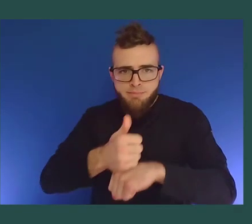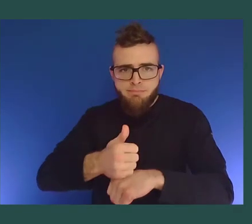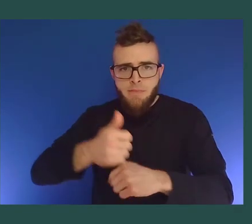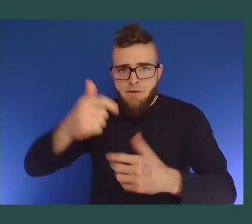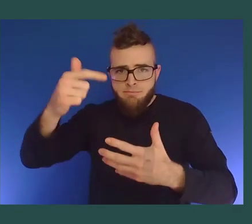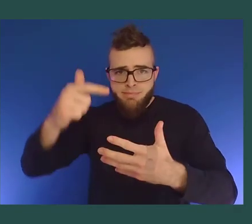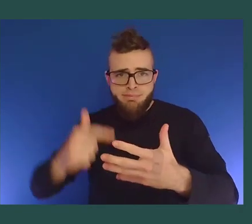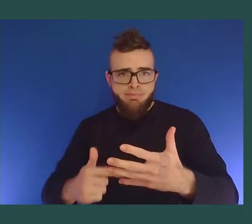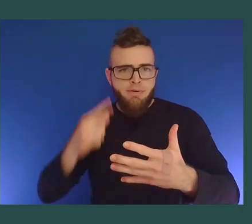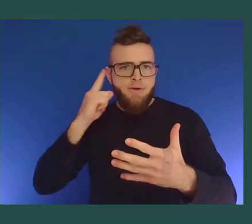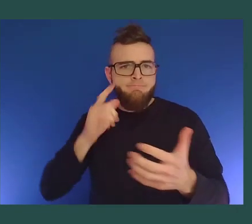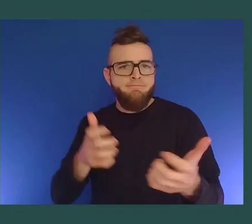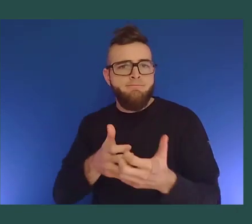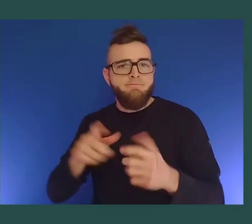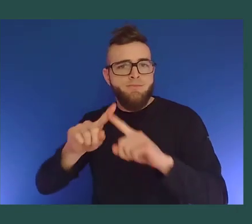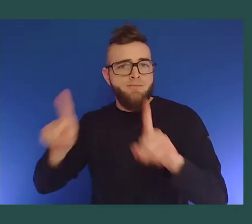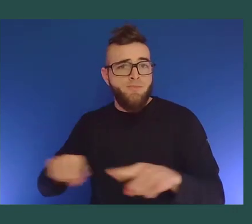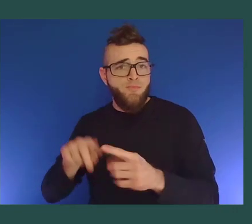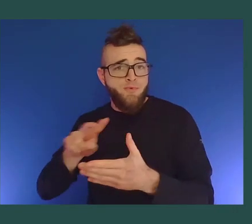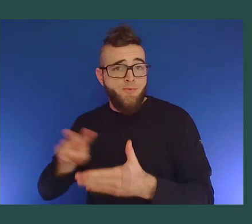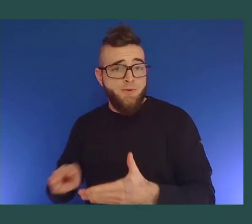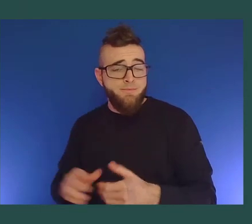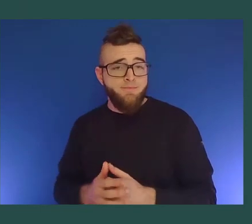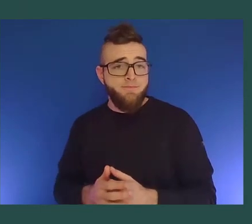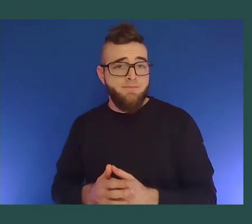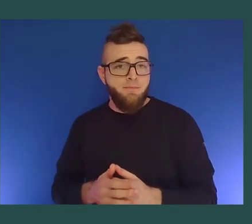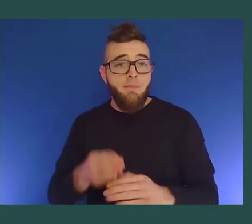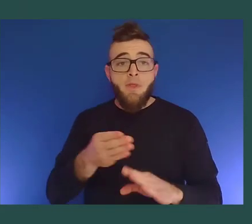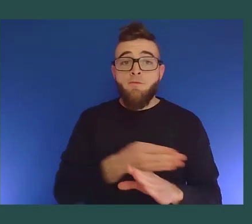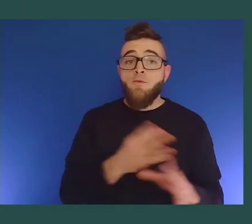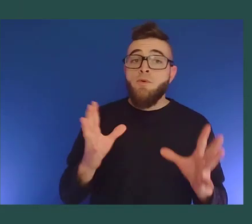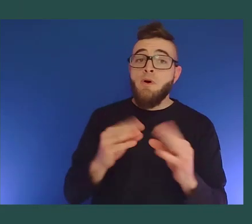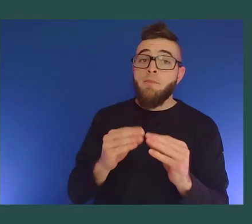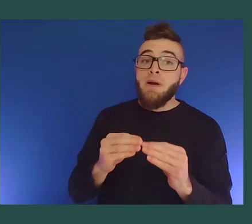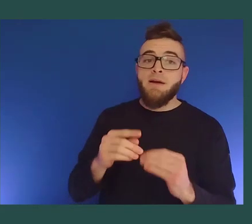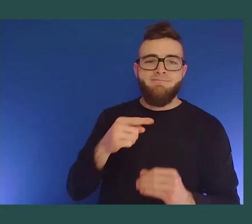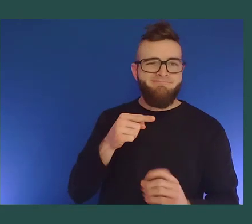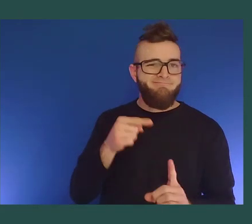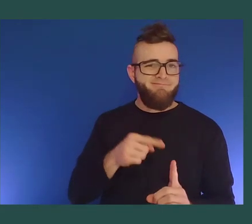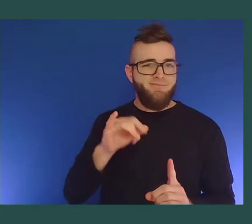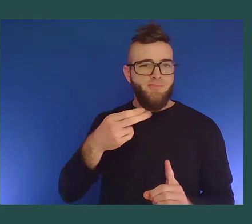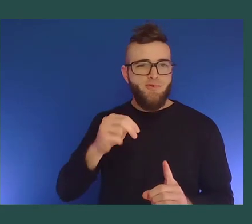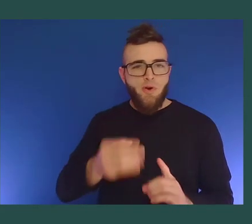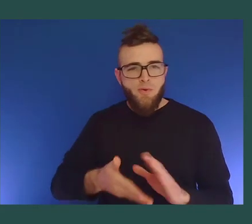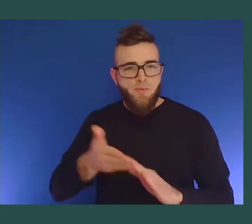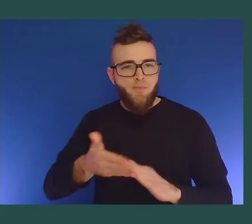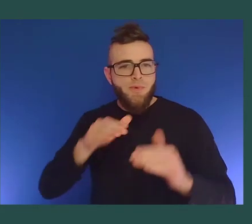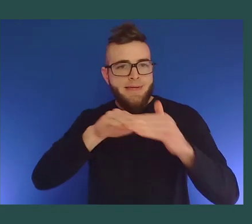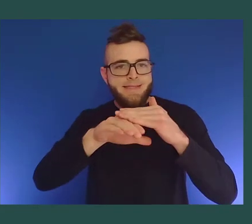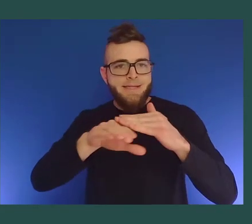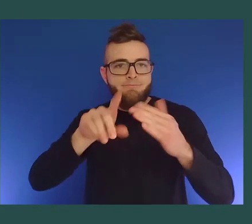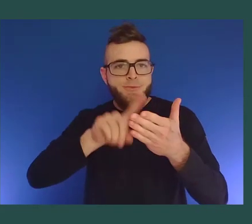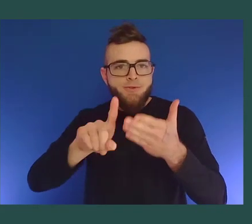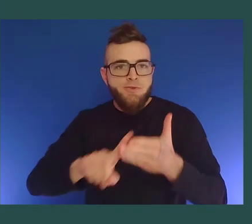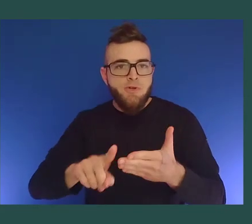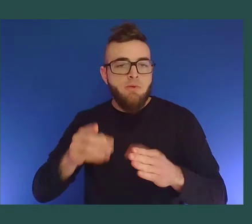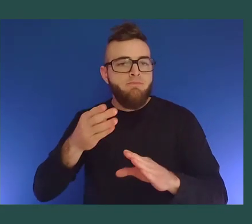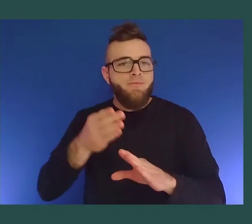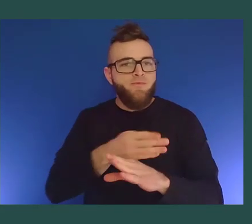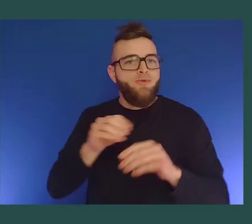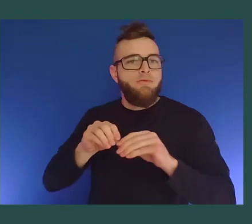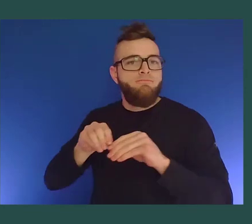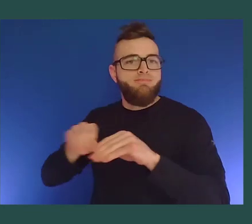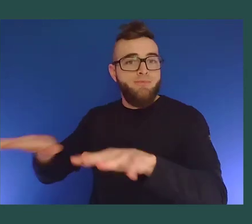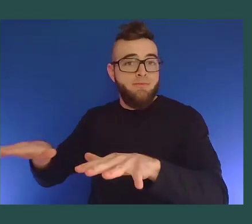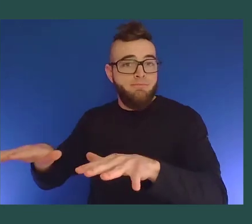John runs the Accessibility Checker to make sure that everyone will be able to read and follow the content. It reminds him to add Alt Text to a